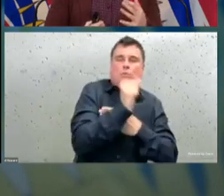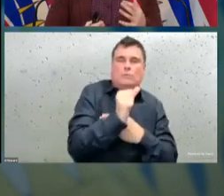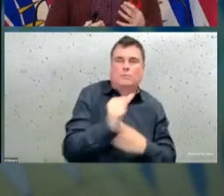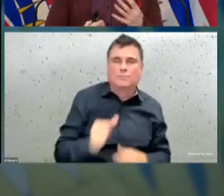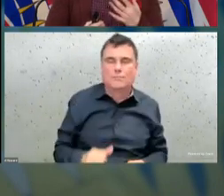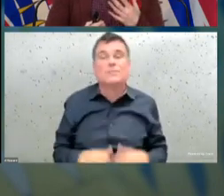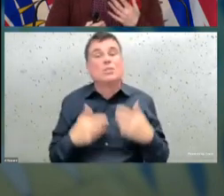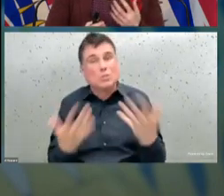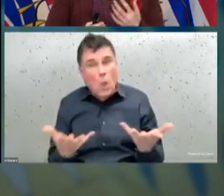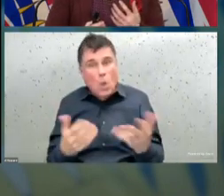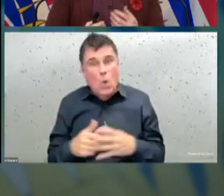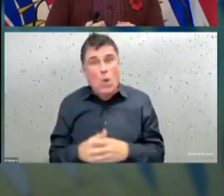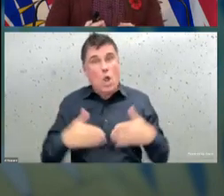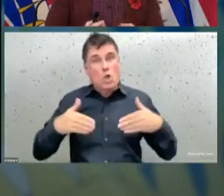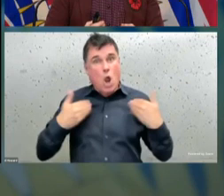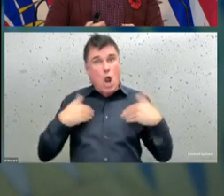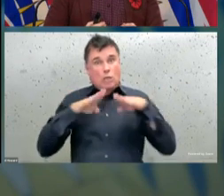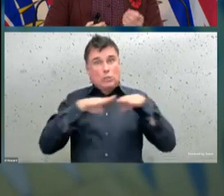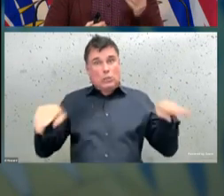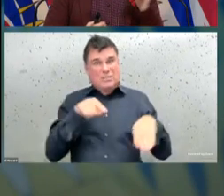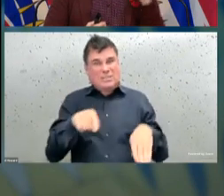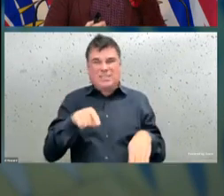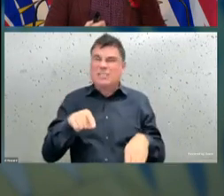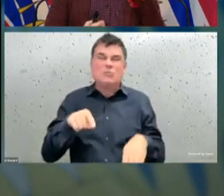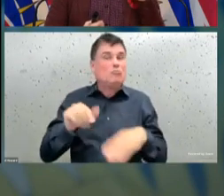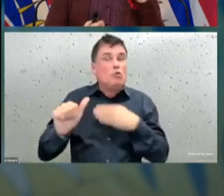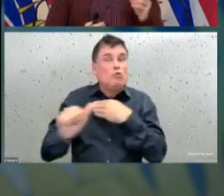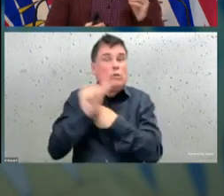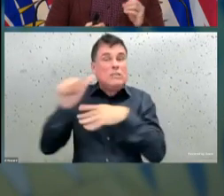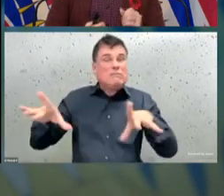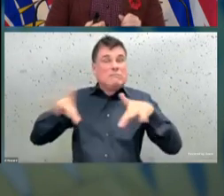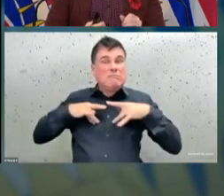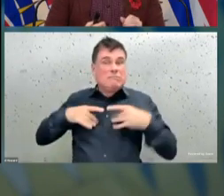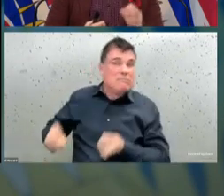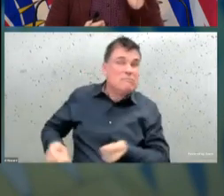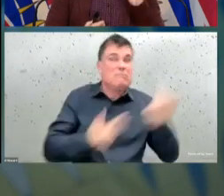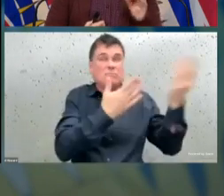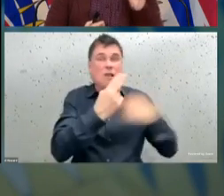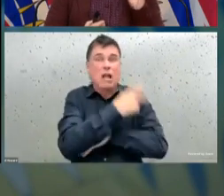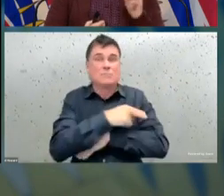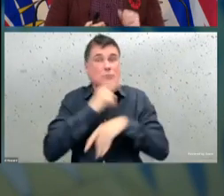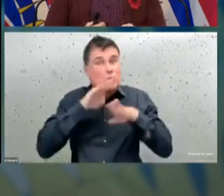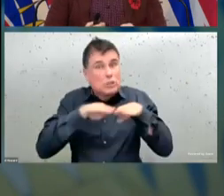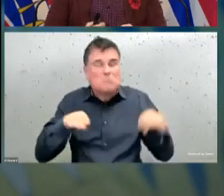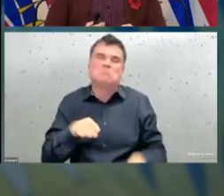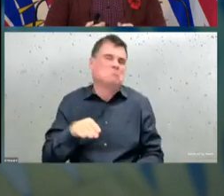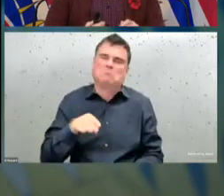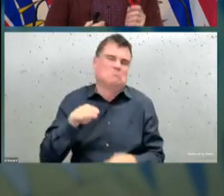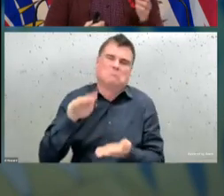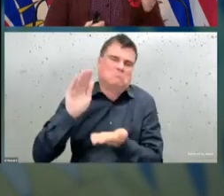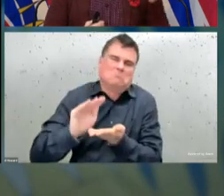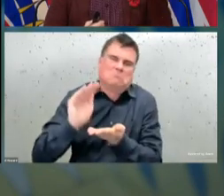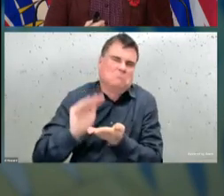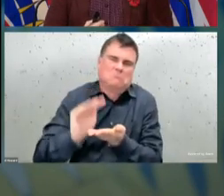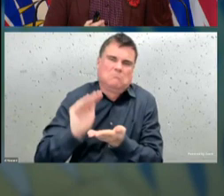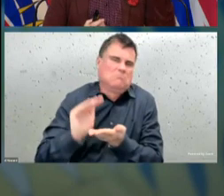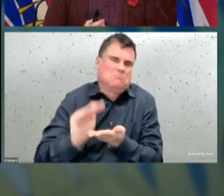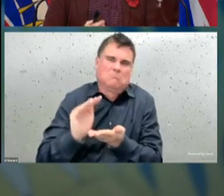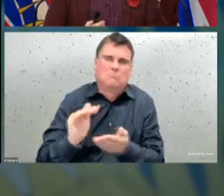is good. That's important for us to know. But there have been no hospitalizations, none in the past month,